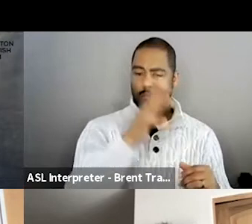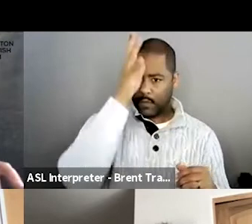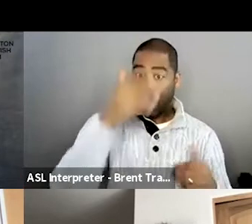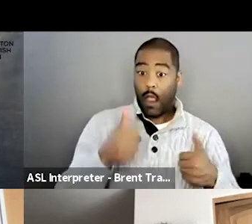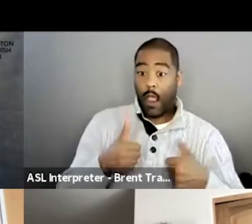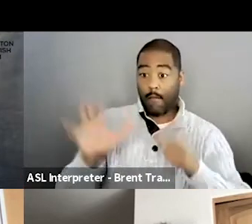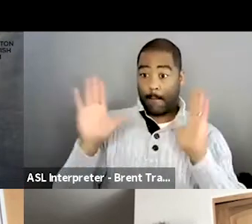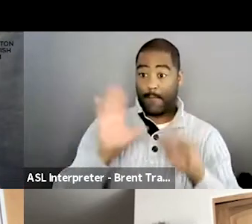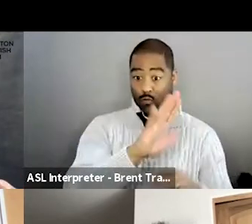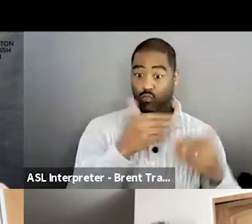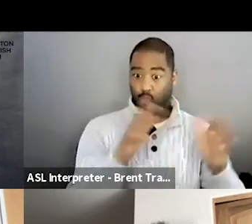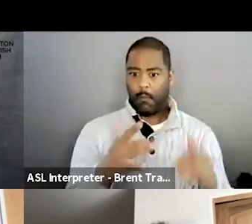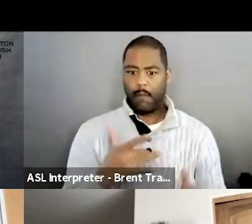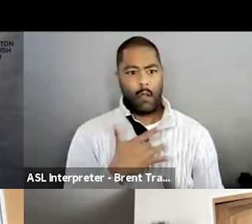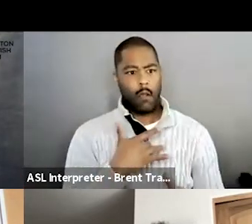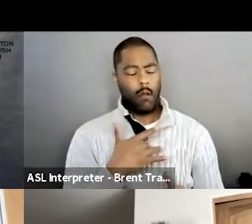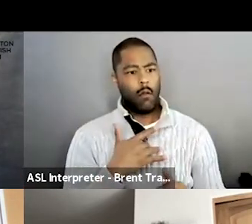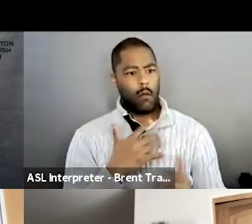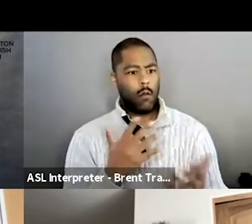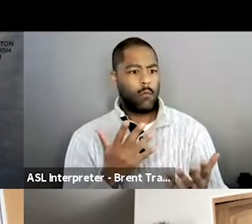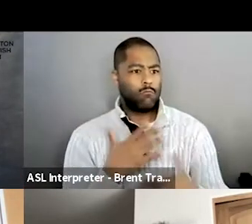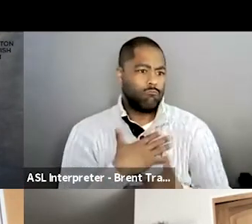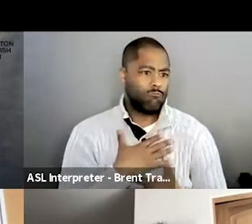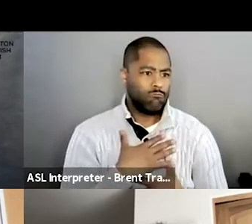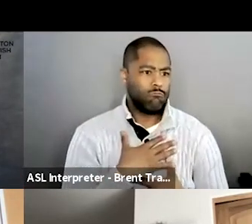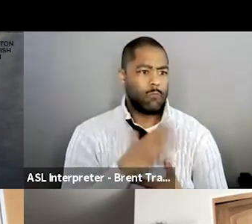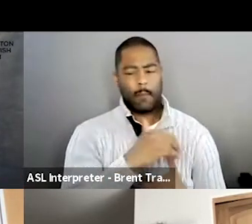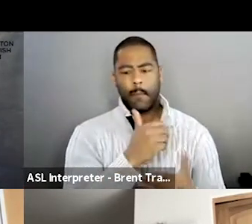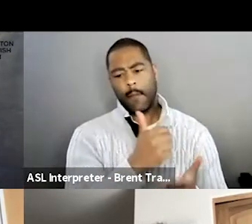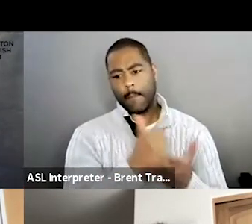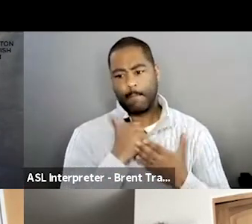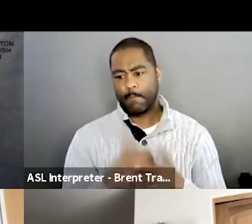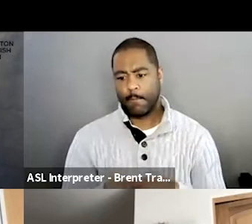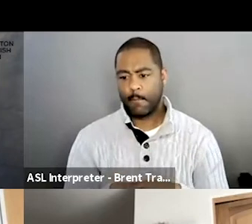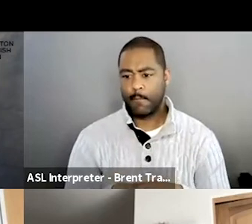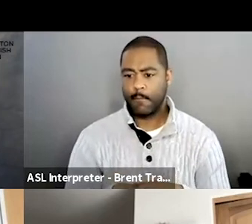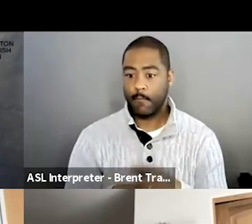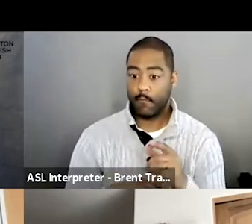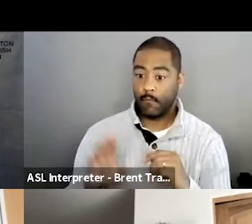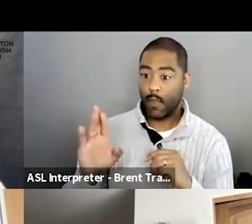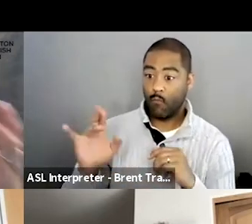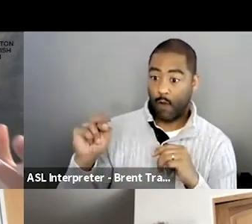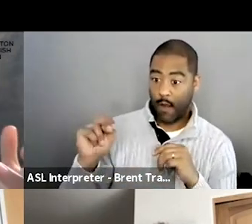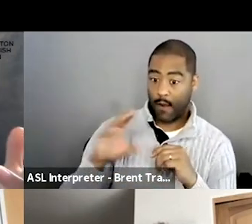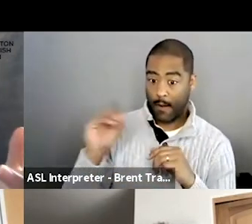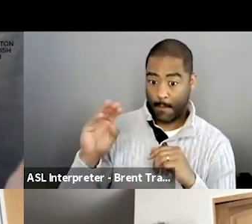obviously it was a bit of a sort of filmmaker ethical challenge for you guys, Matt and Brian, you know,